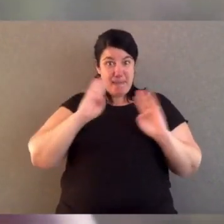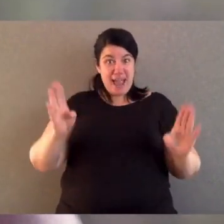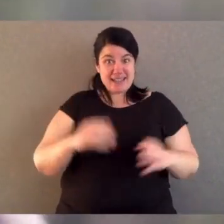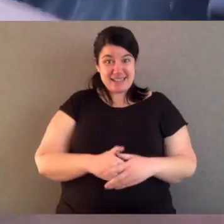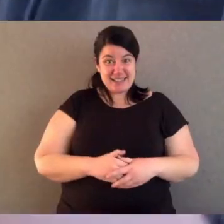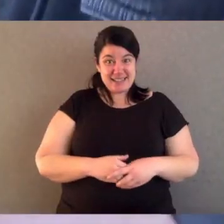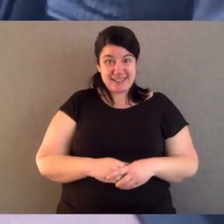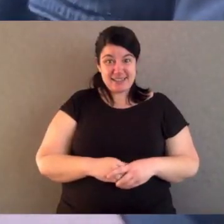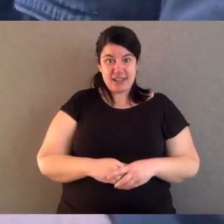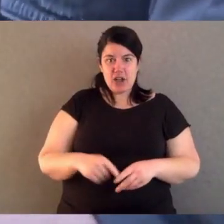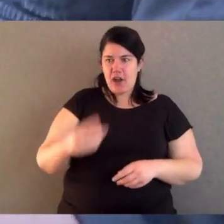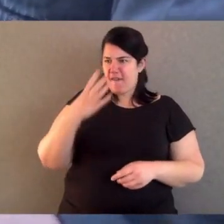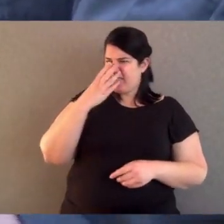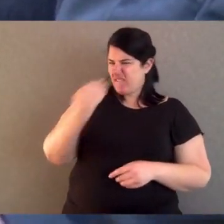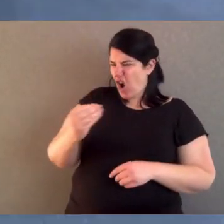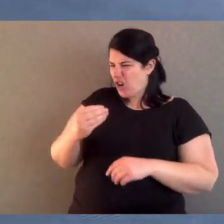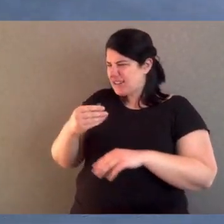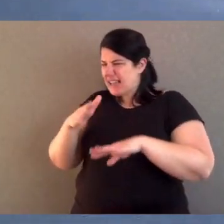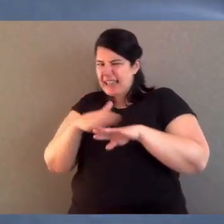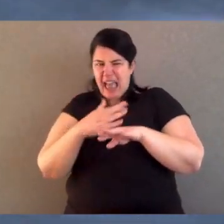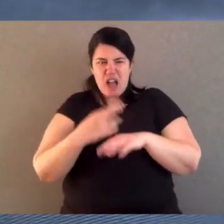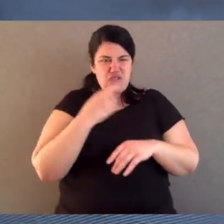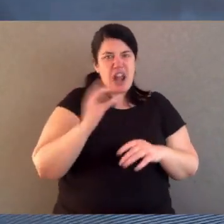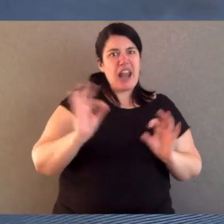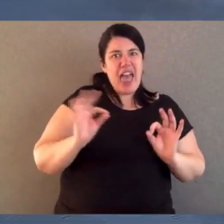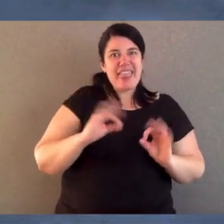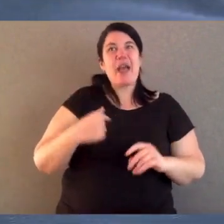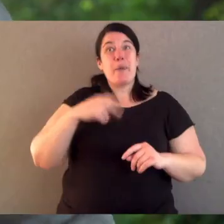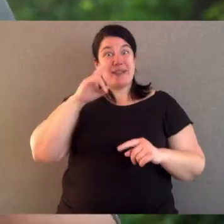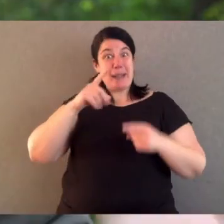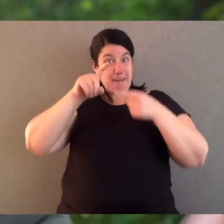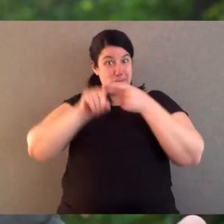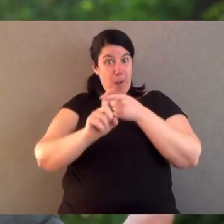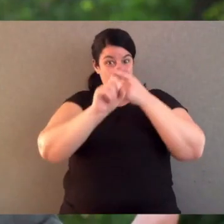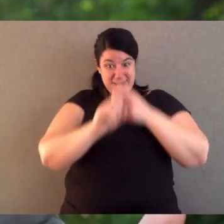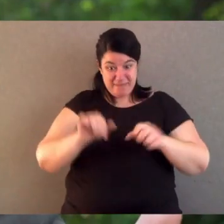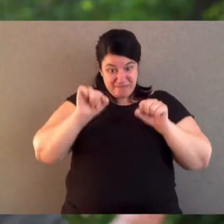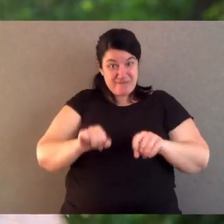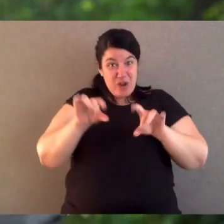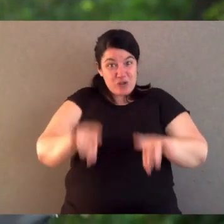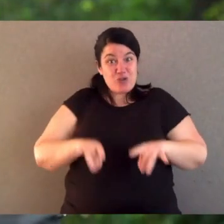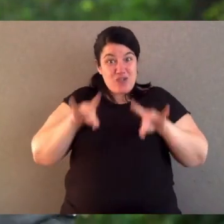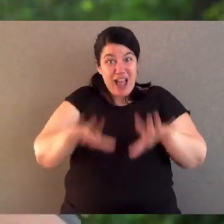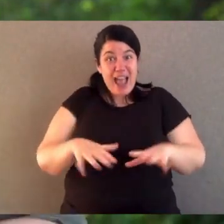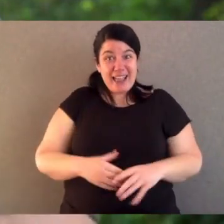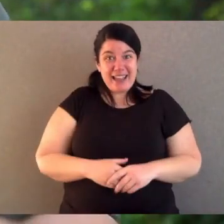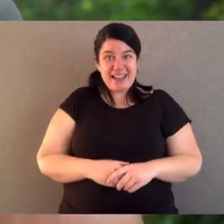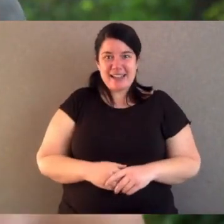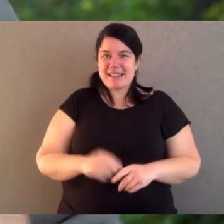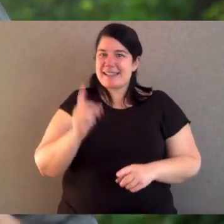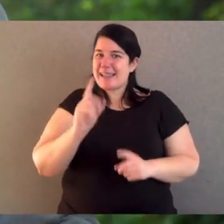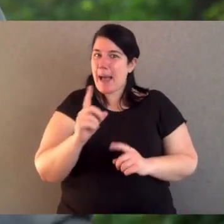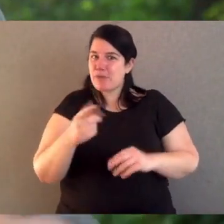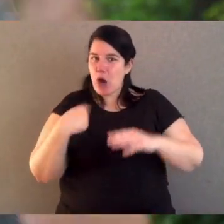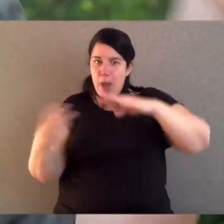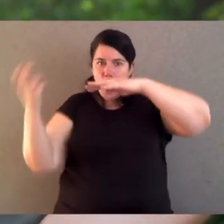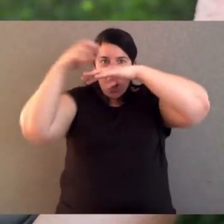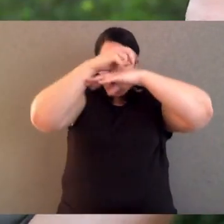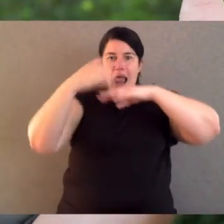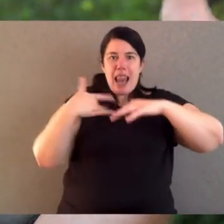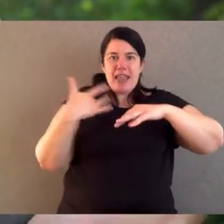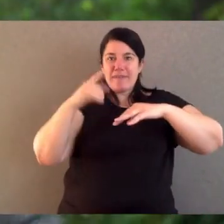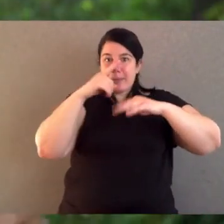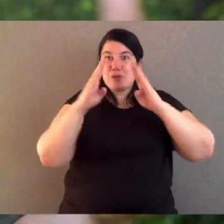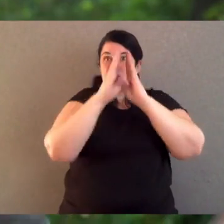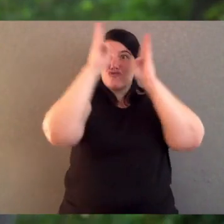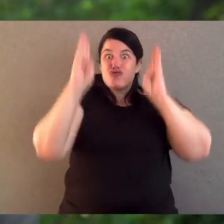incredible. Instead of seeing a feral fox or a cat or a rat, we get to see our native possums. Sometimes they can be a bit pesky and live in people's roofs.